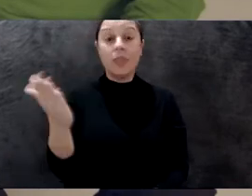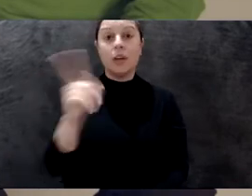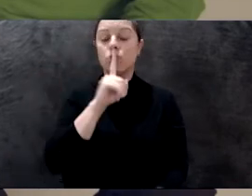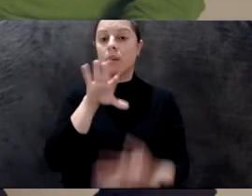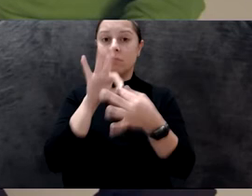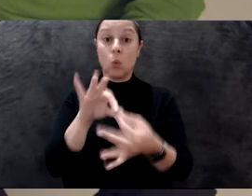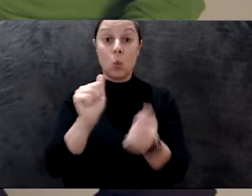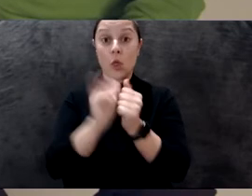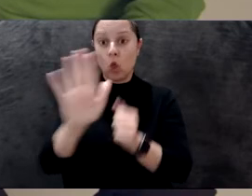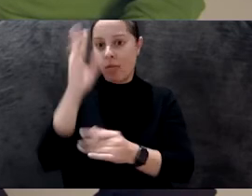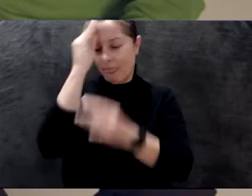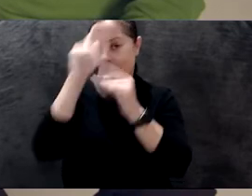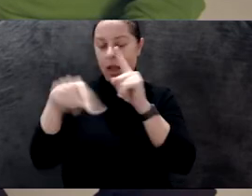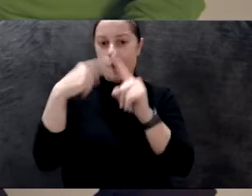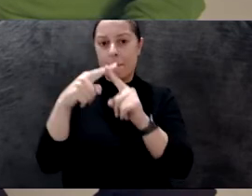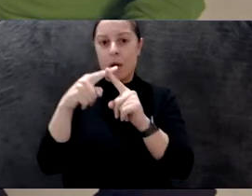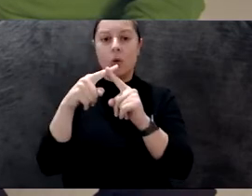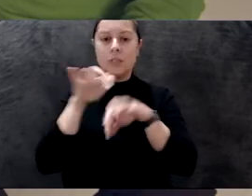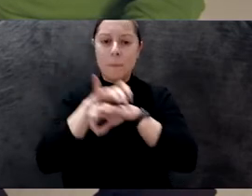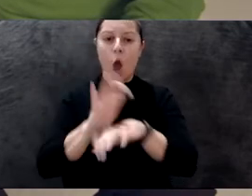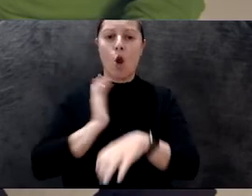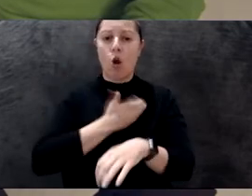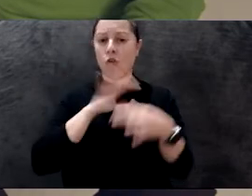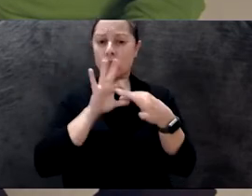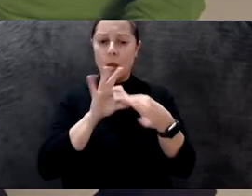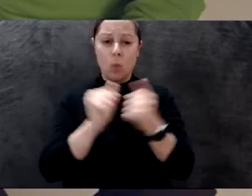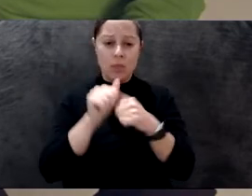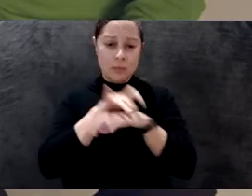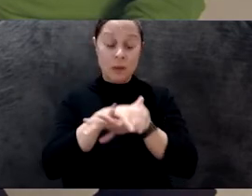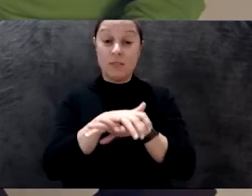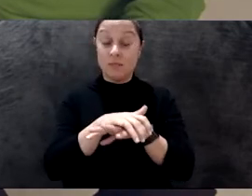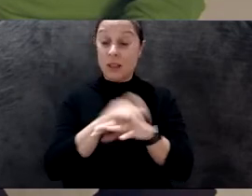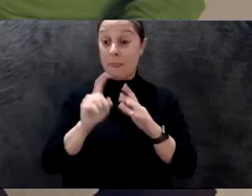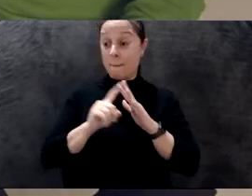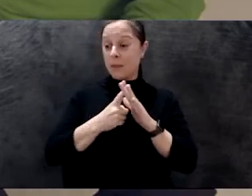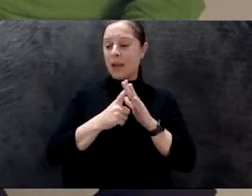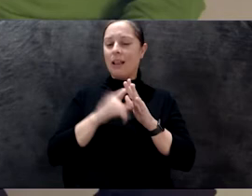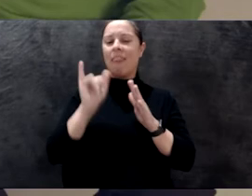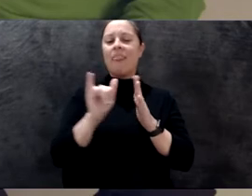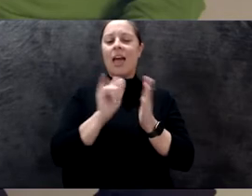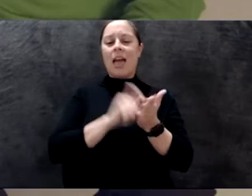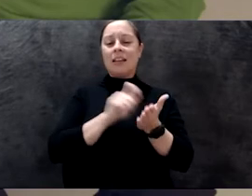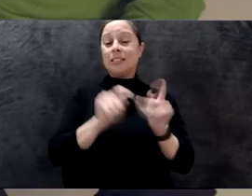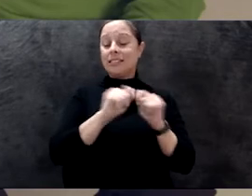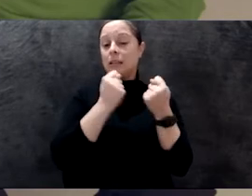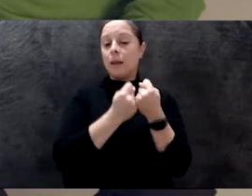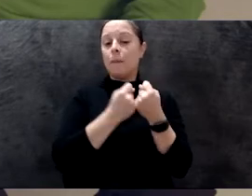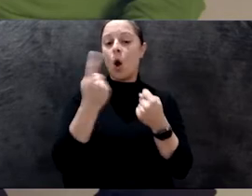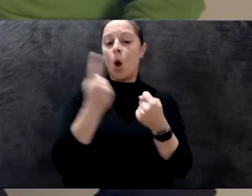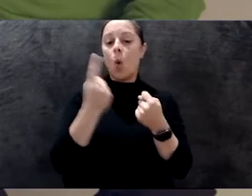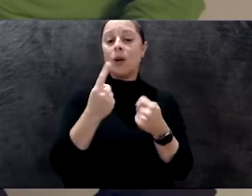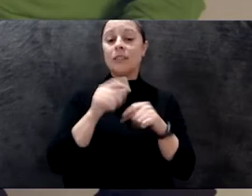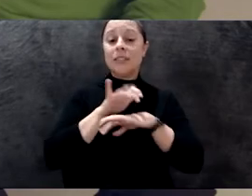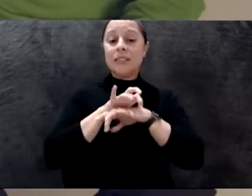and, you know, at the beginning, like the editorial team, you always write spider slash webs and they'd always want to separate it.